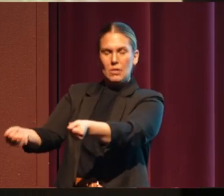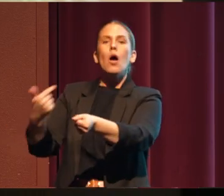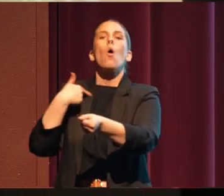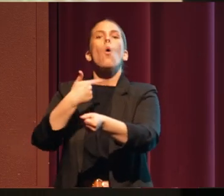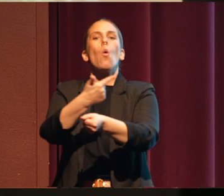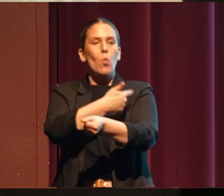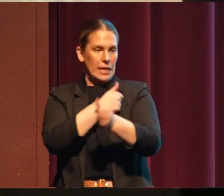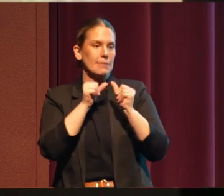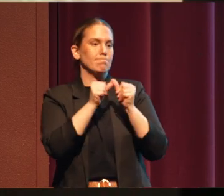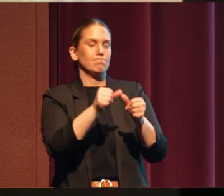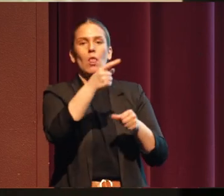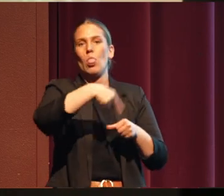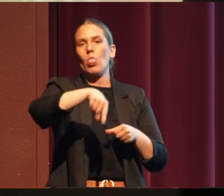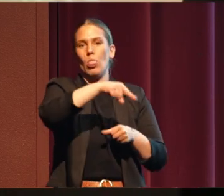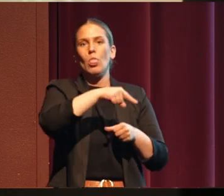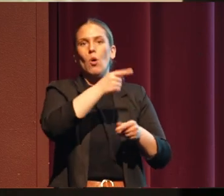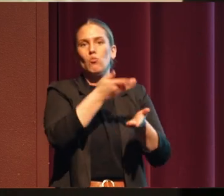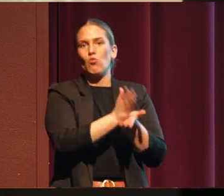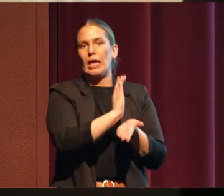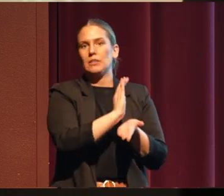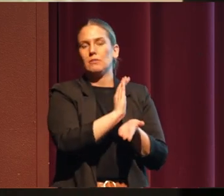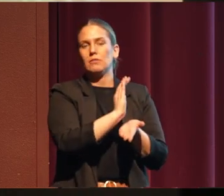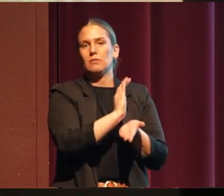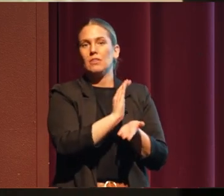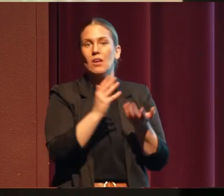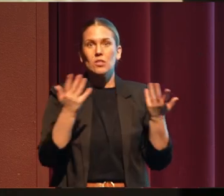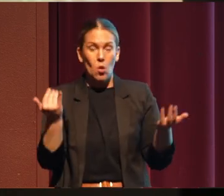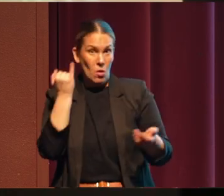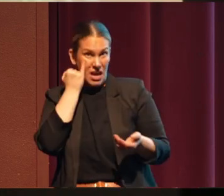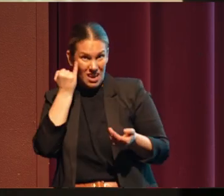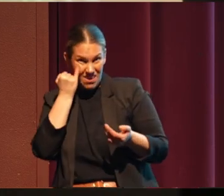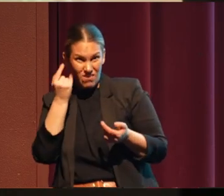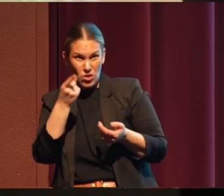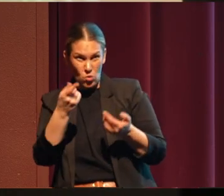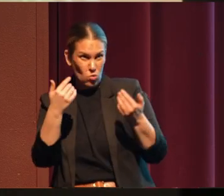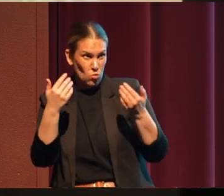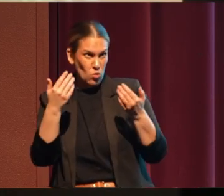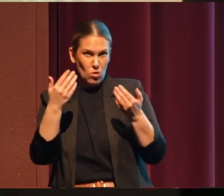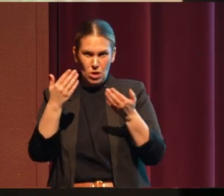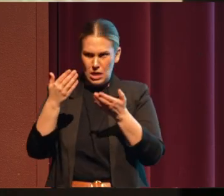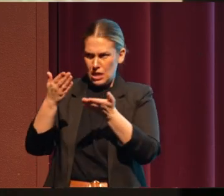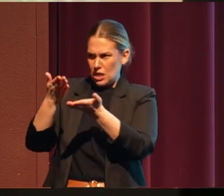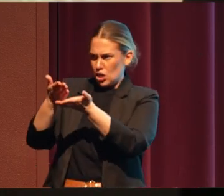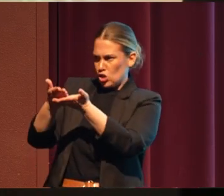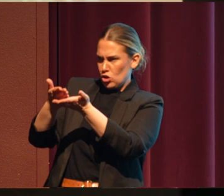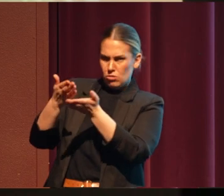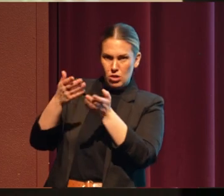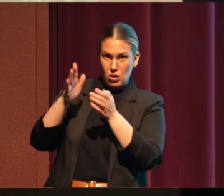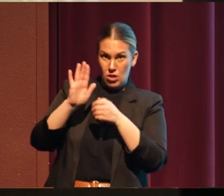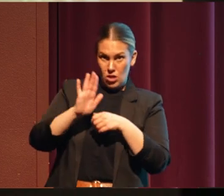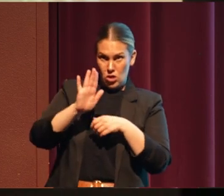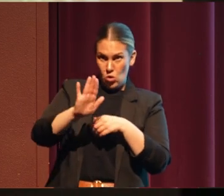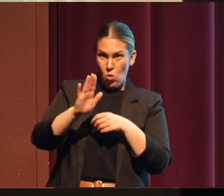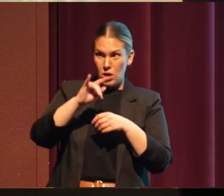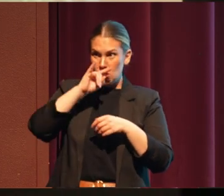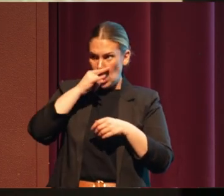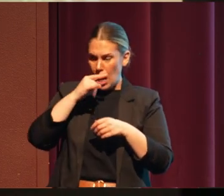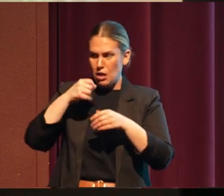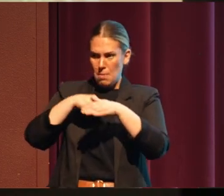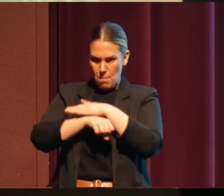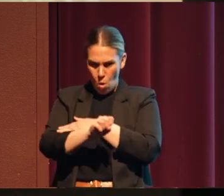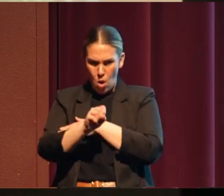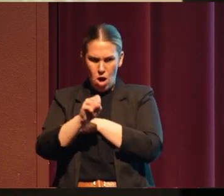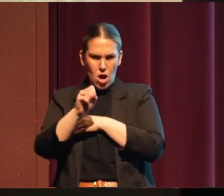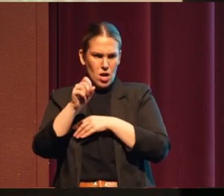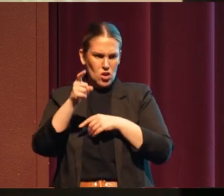was like, let's say you were terminated, but then you had a child. That rights insured to your child, but you can't take them to